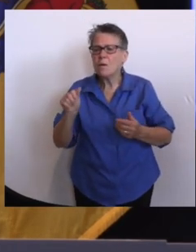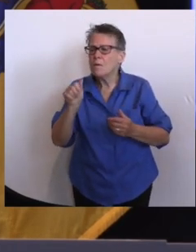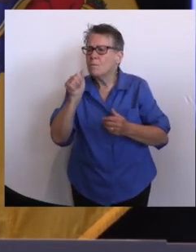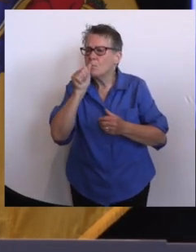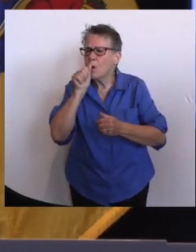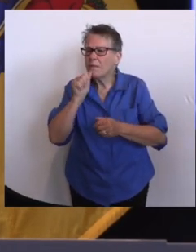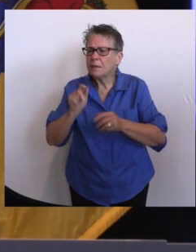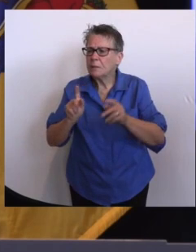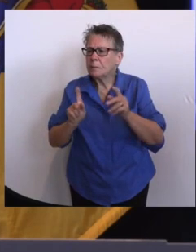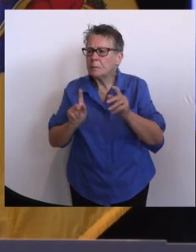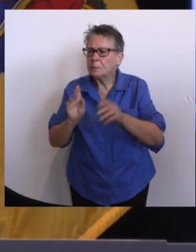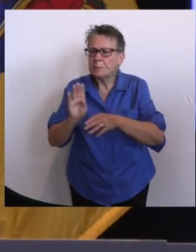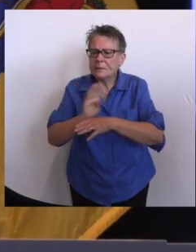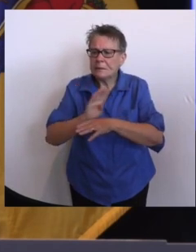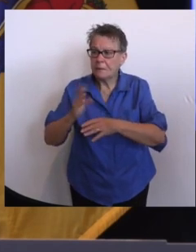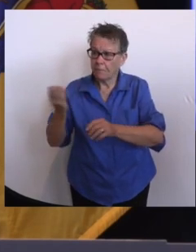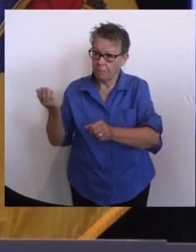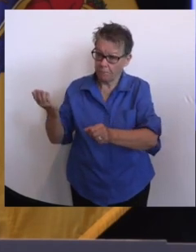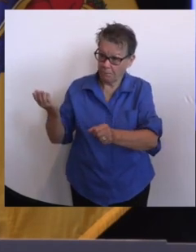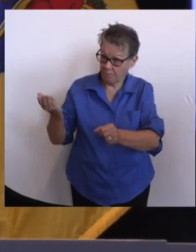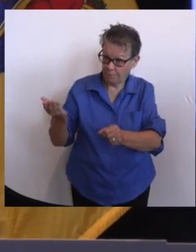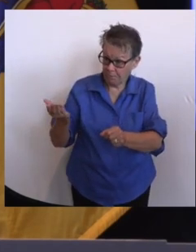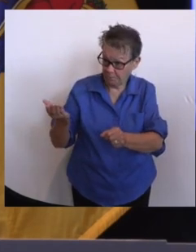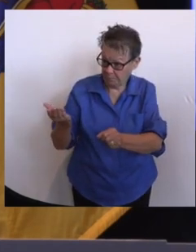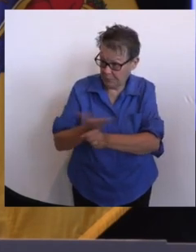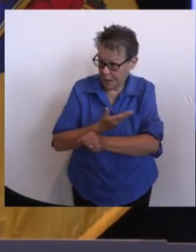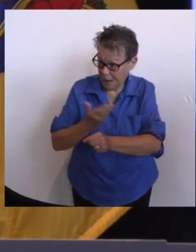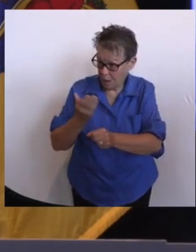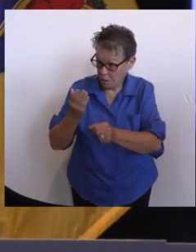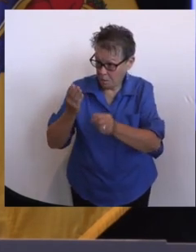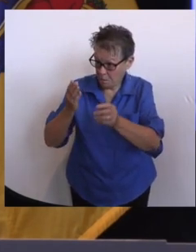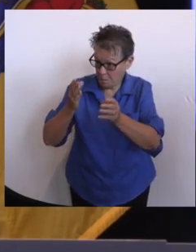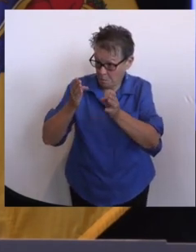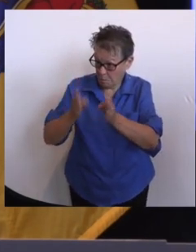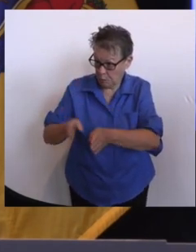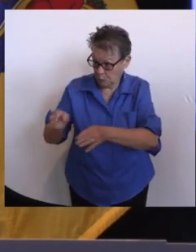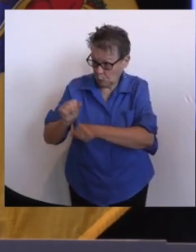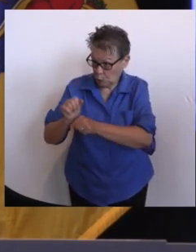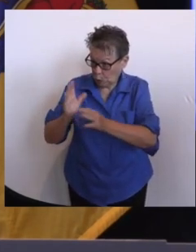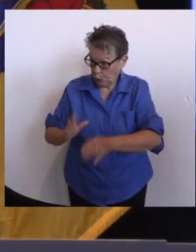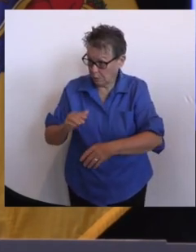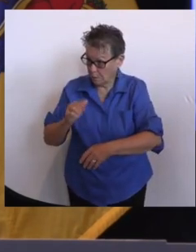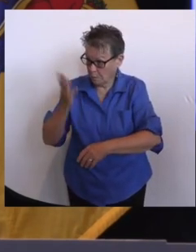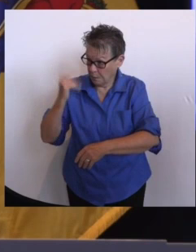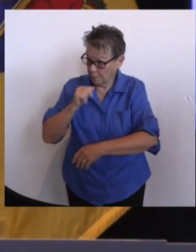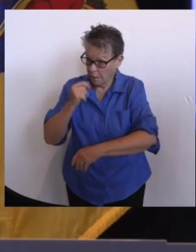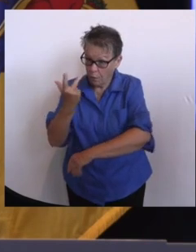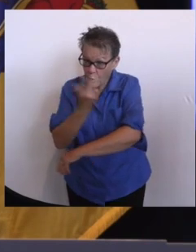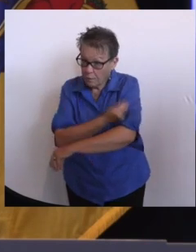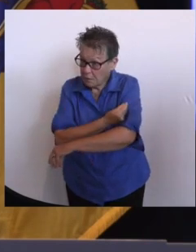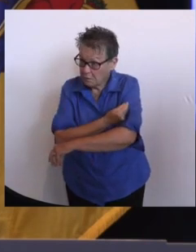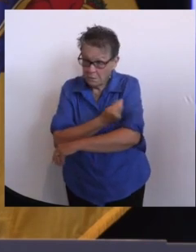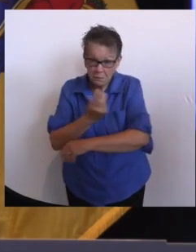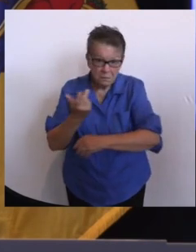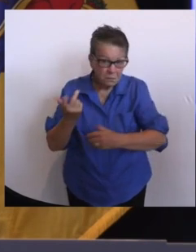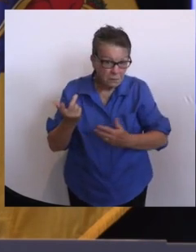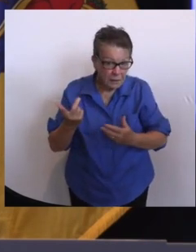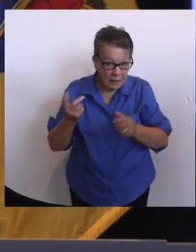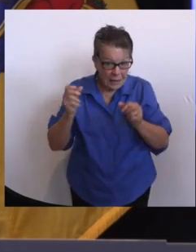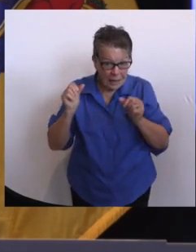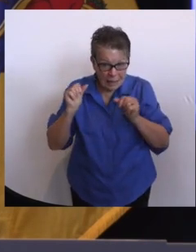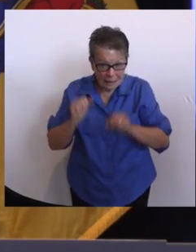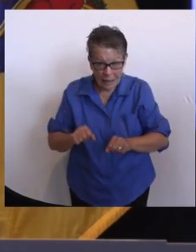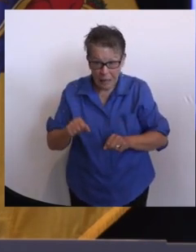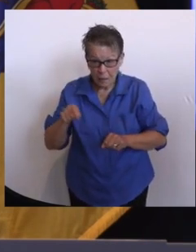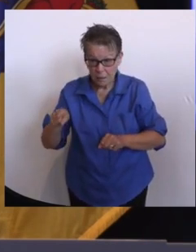-19 vaccine, is that person eligible for unemployment after that termination? And finally, just address a question to you,